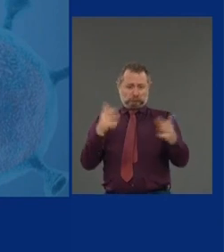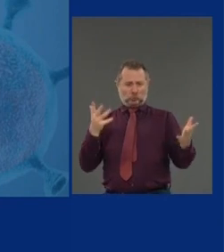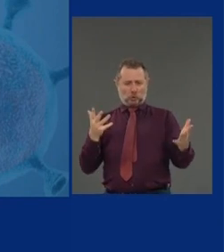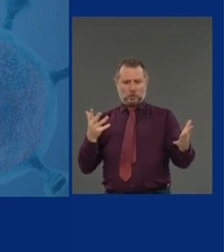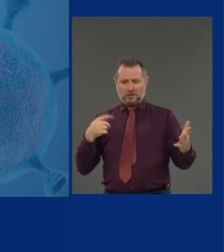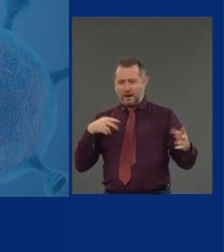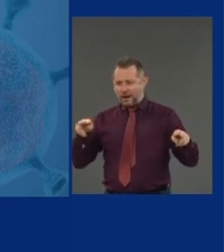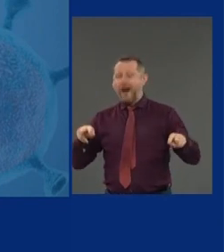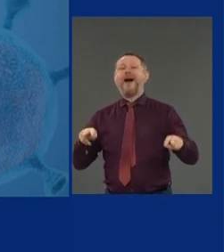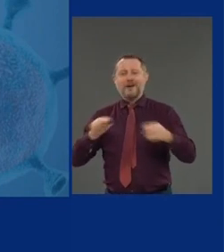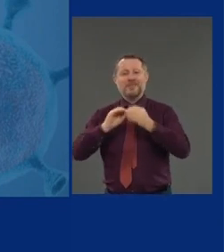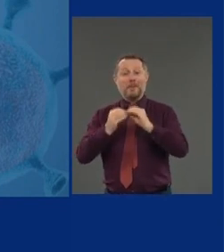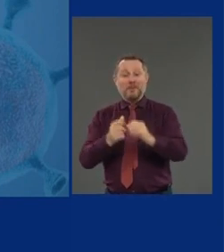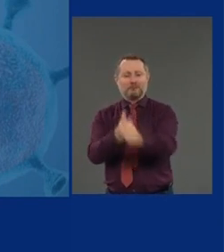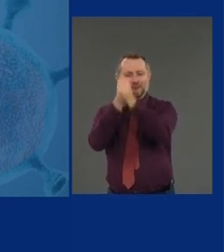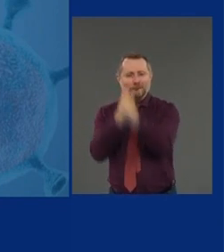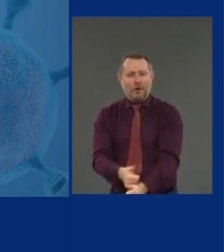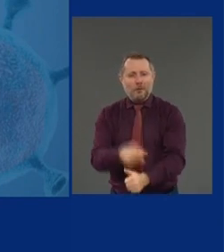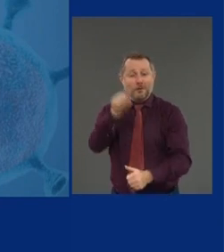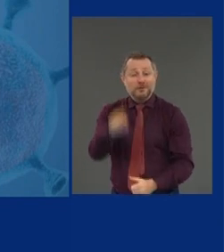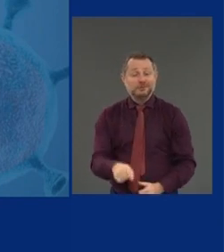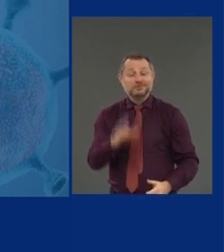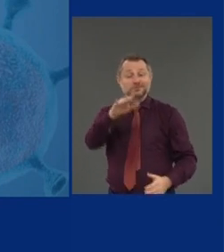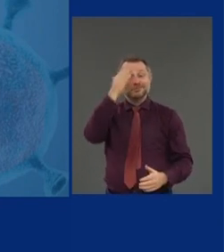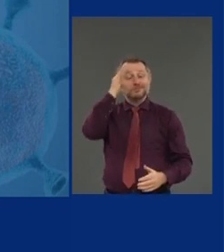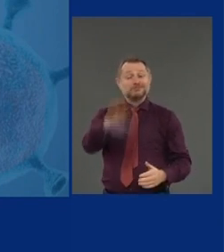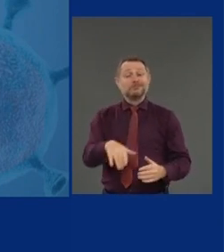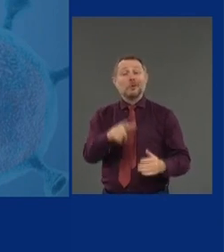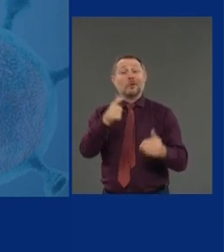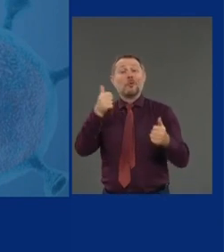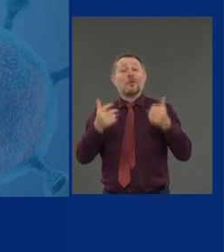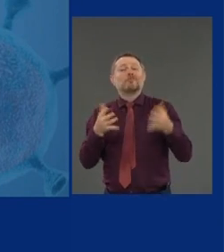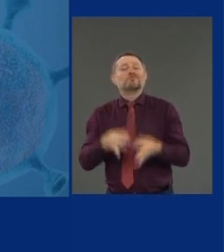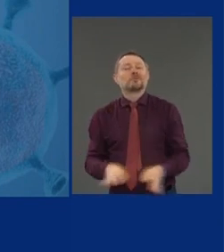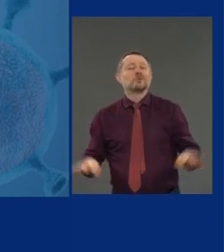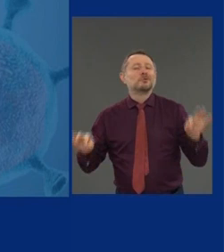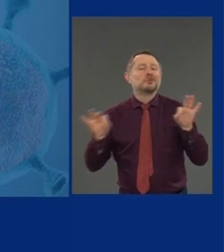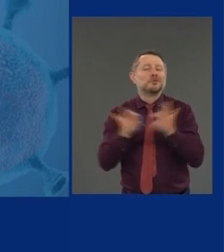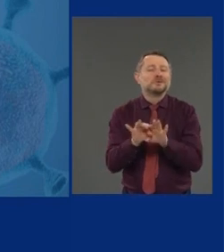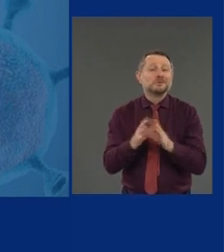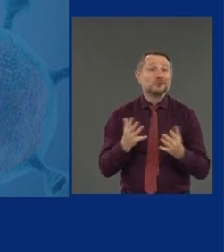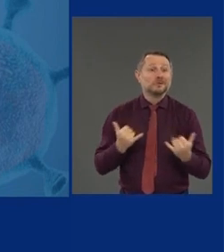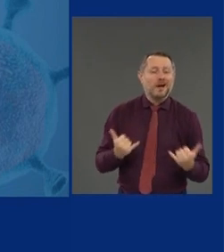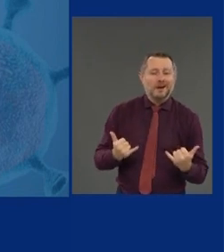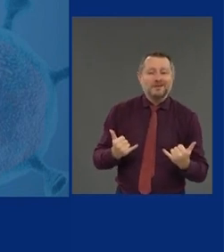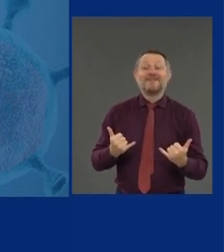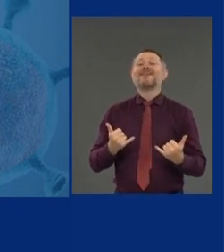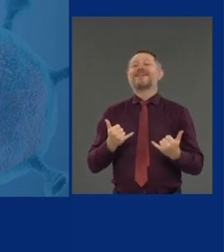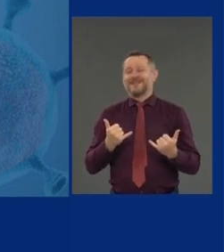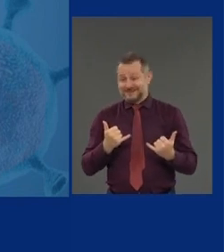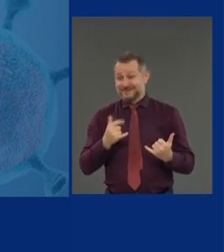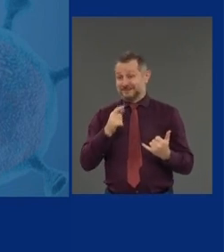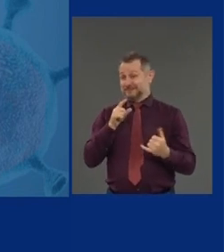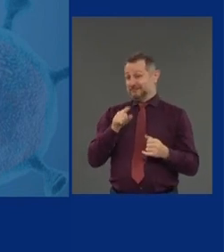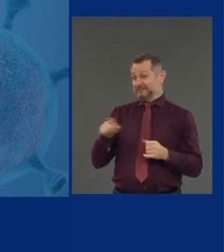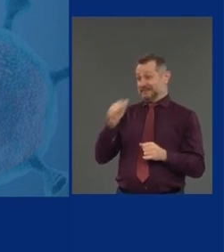What numbers are important now? The numbers to watch now are the daily testing results.